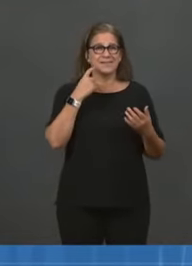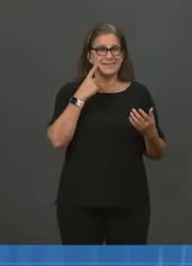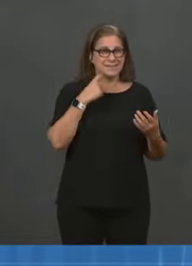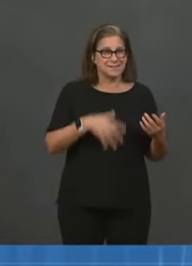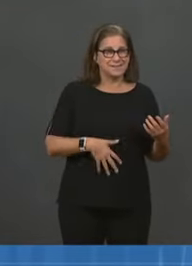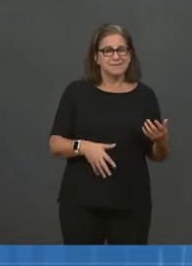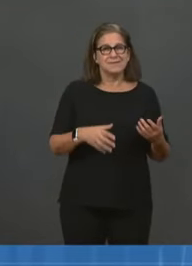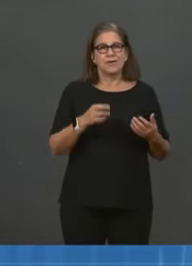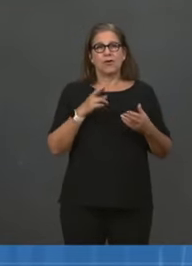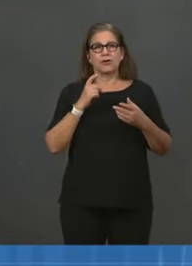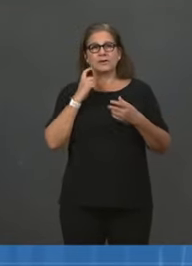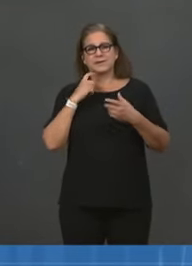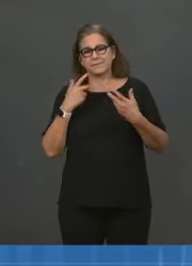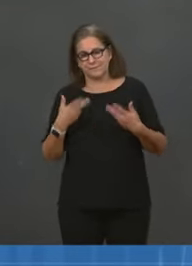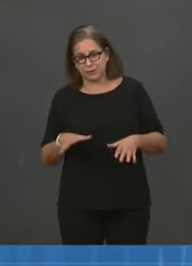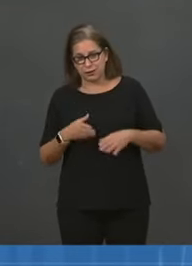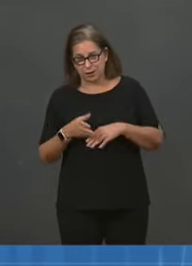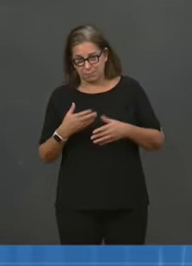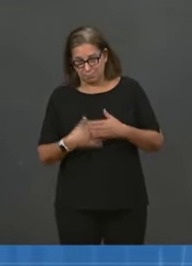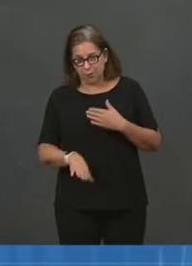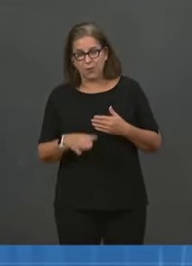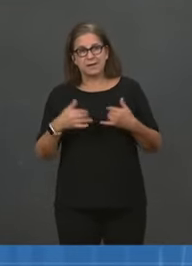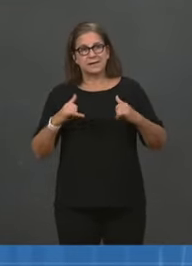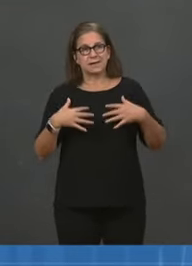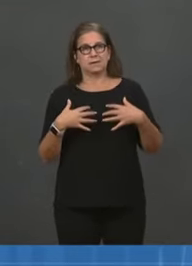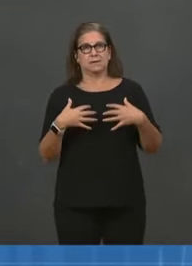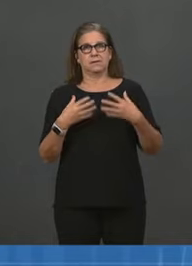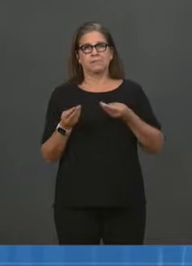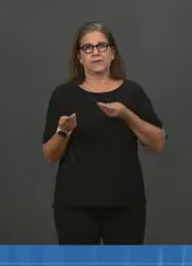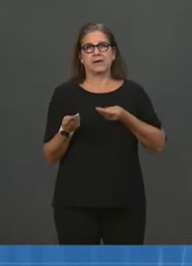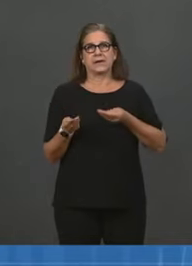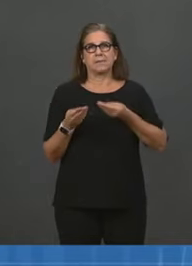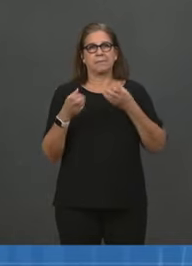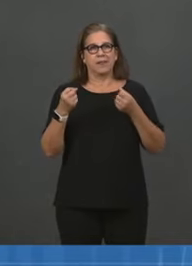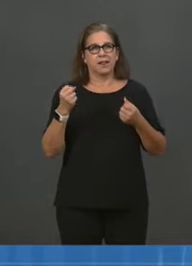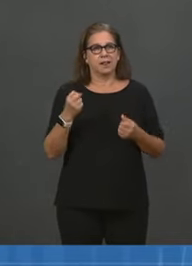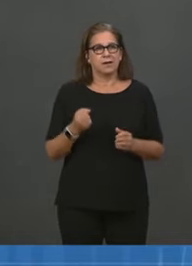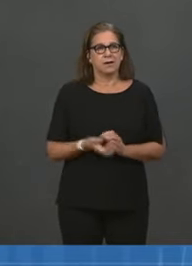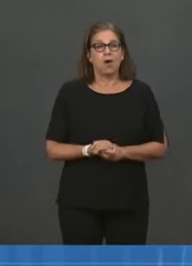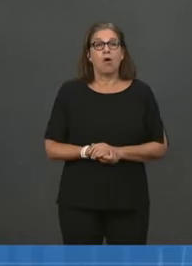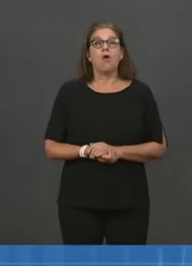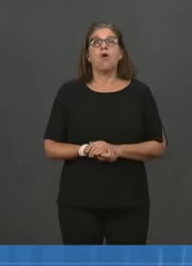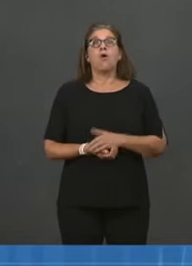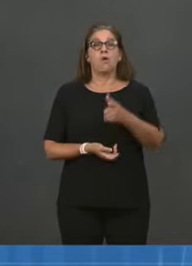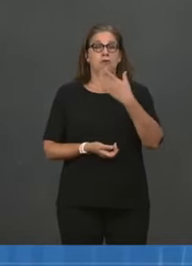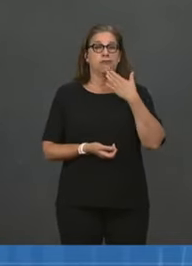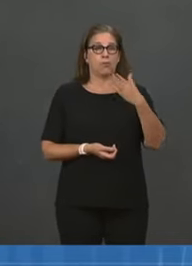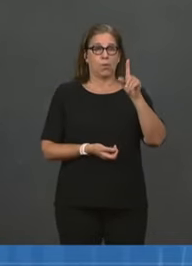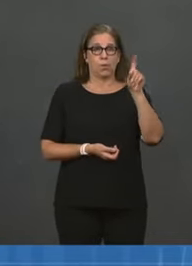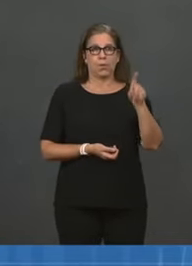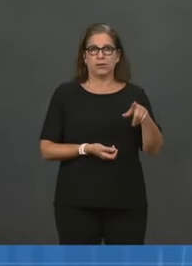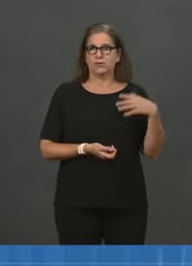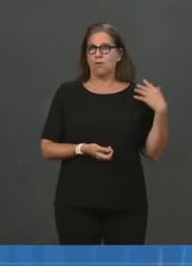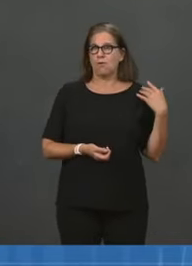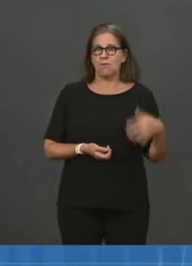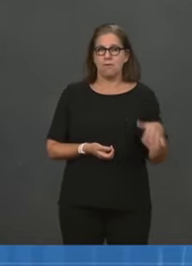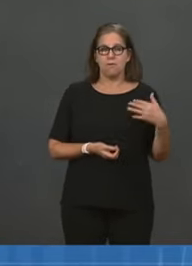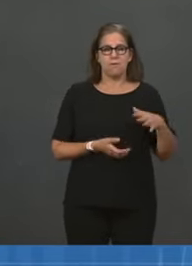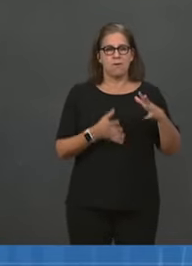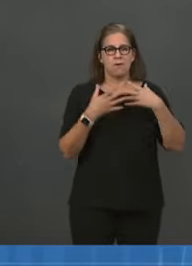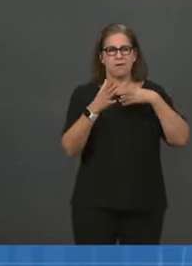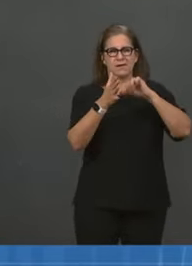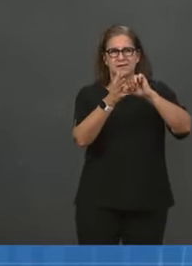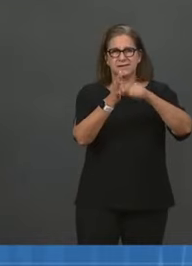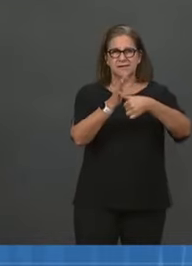Dr. Yeah, thank you, Sabrina, for that question. First and foremost, I want to really emphasize how important it is to get a primary series if you're pregnant.